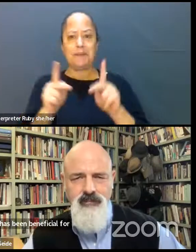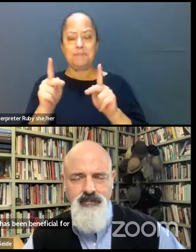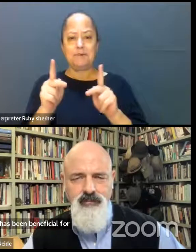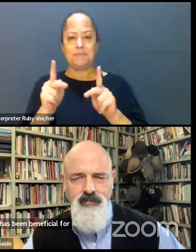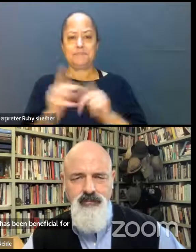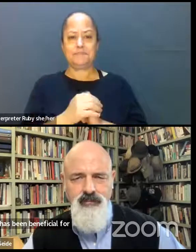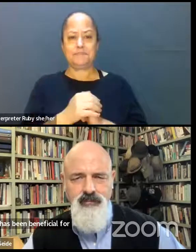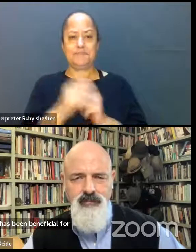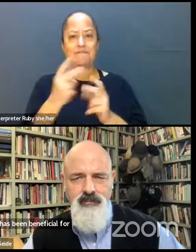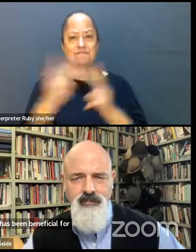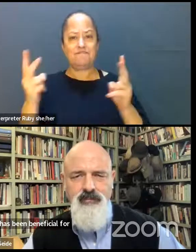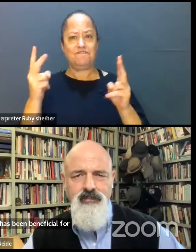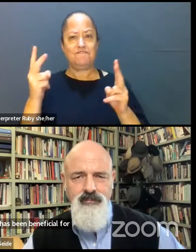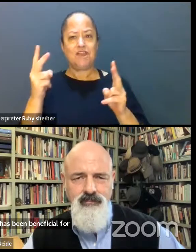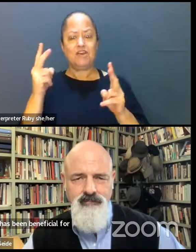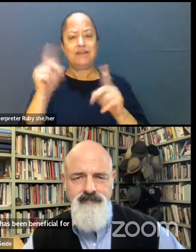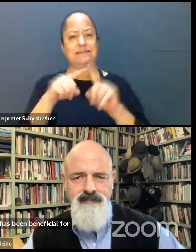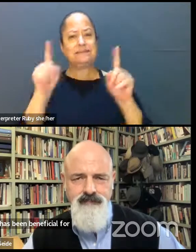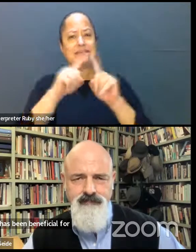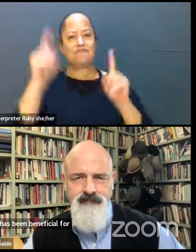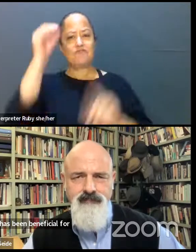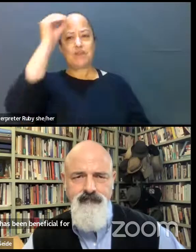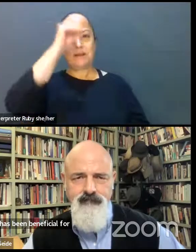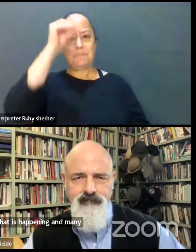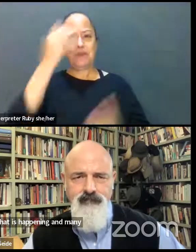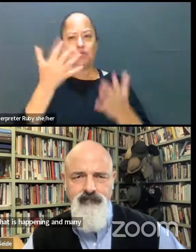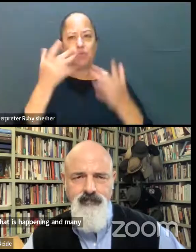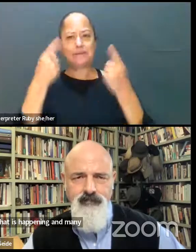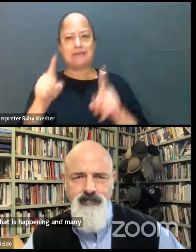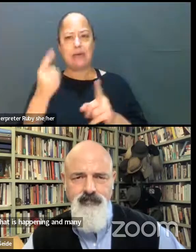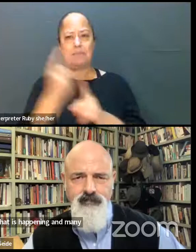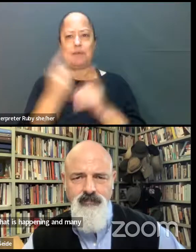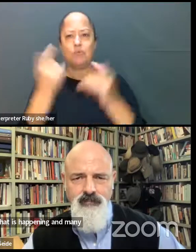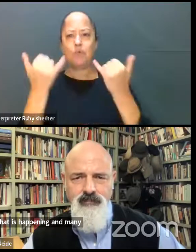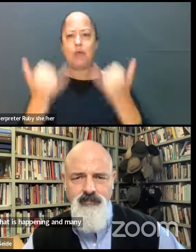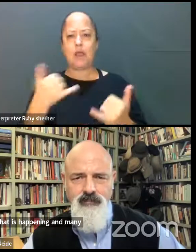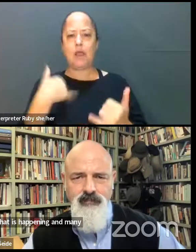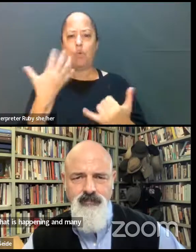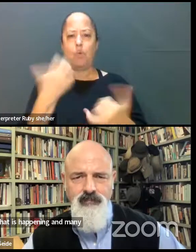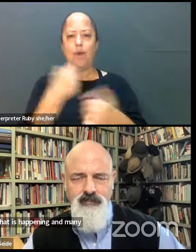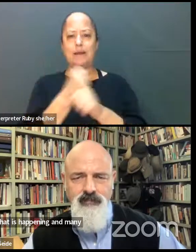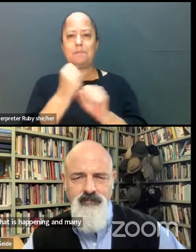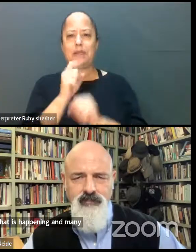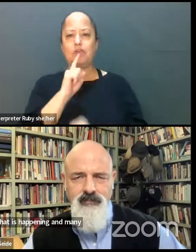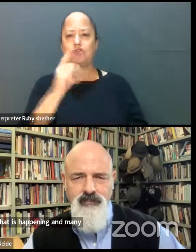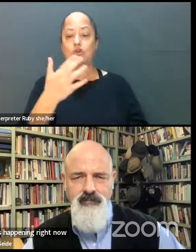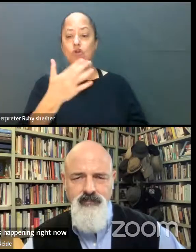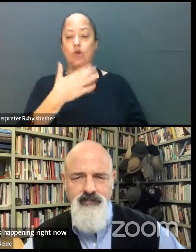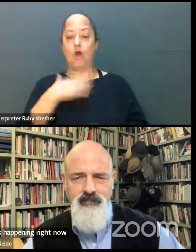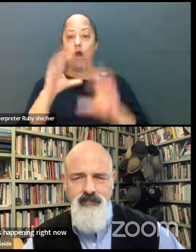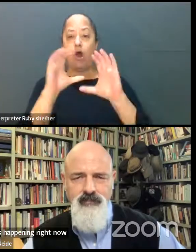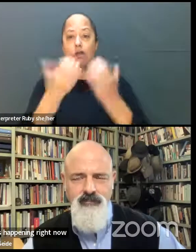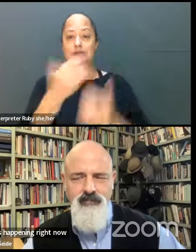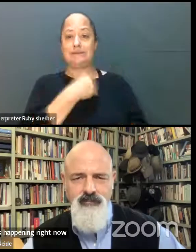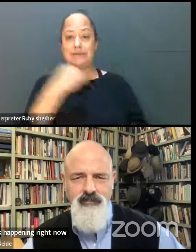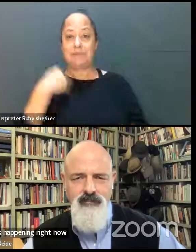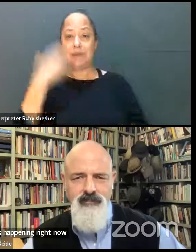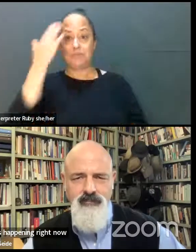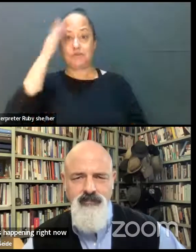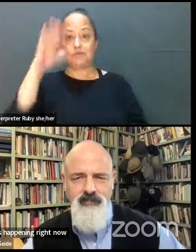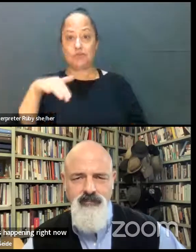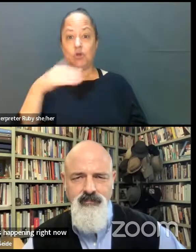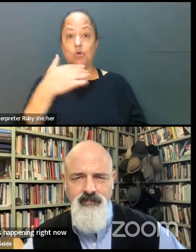varied opinions about what's happening right now. And so we wanted to just make sure that our team members know that we as a